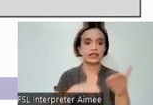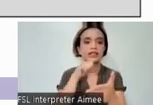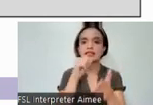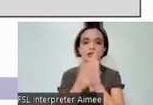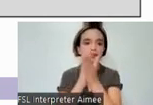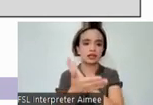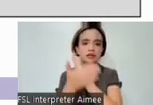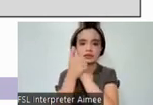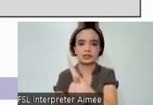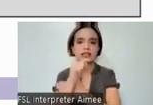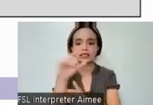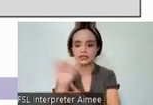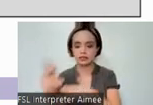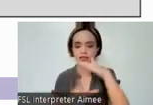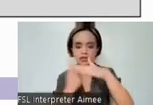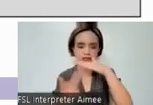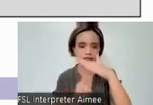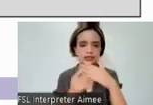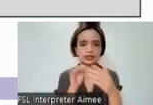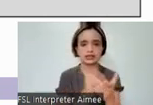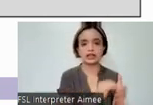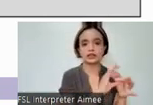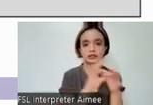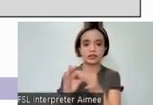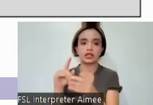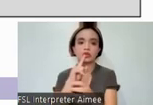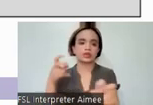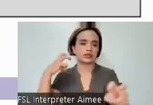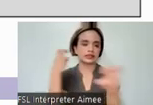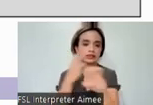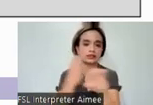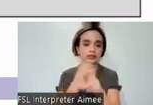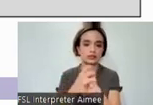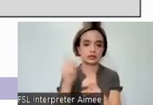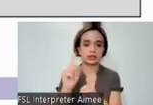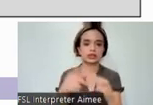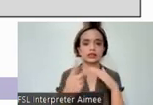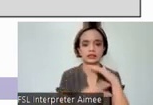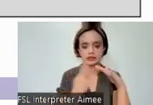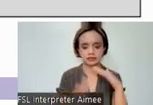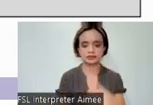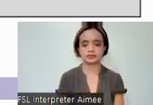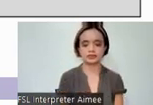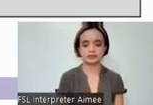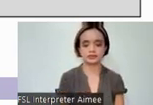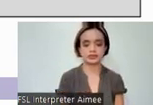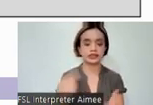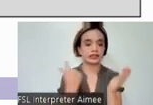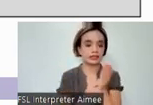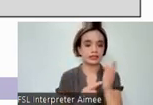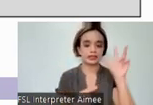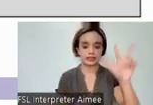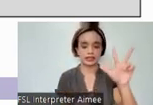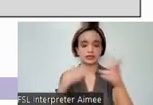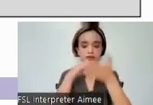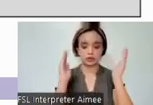of kindergartners, which could account for the very difficult rating for kindergarten. By grade 3, the learner